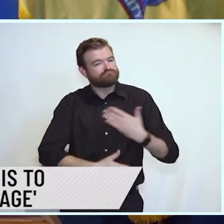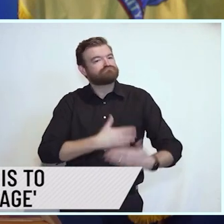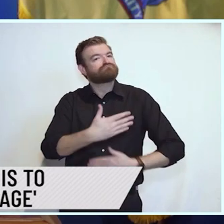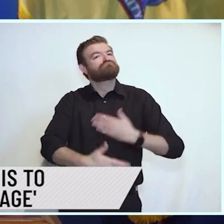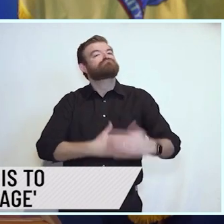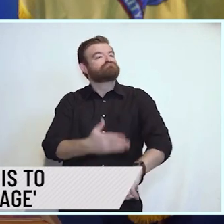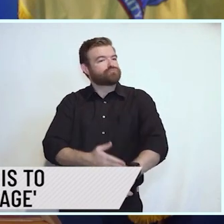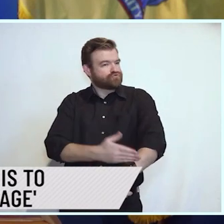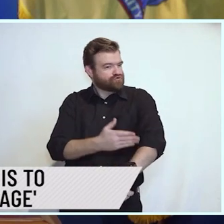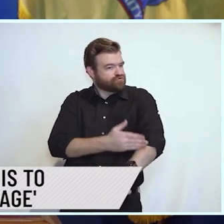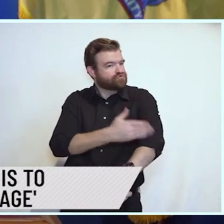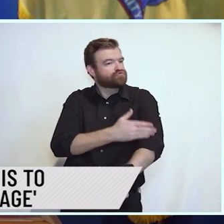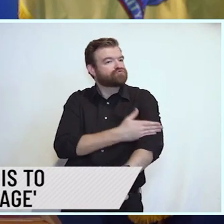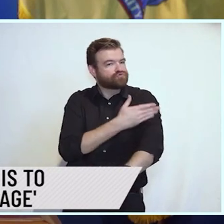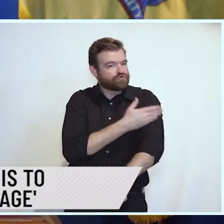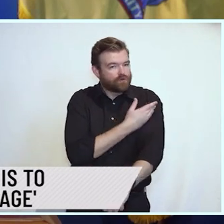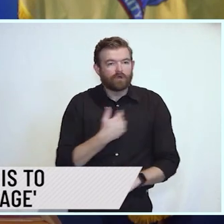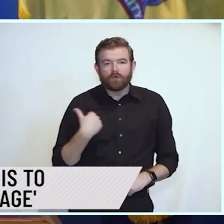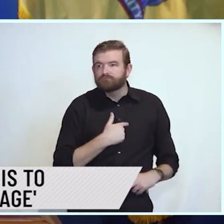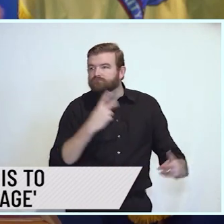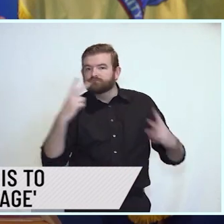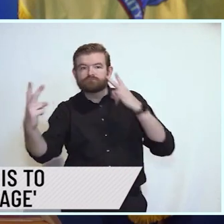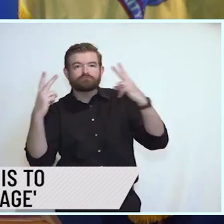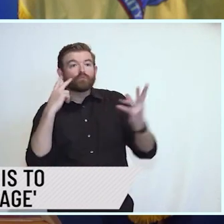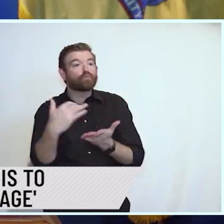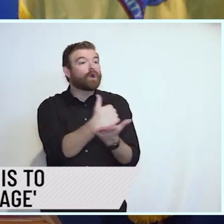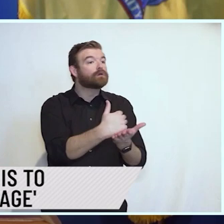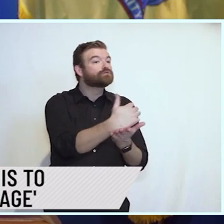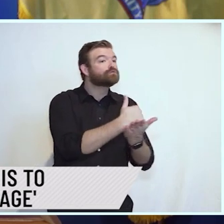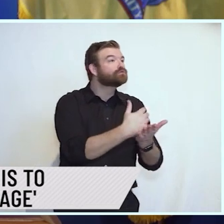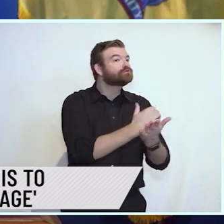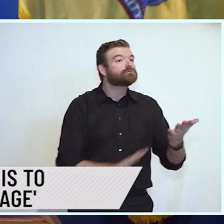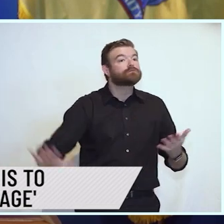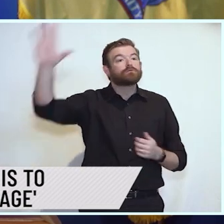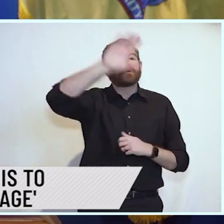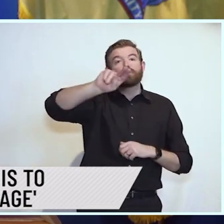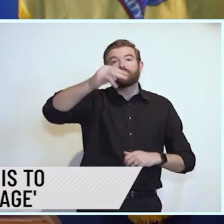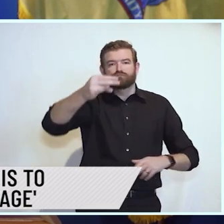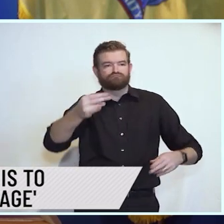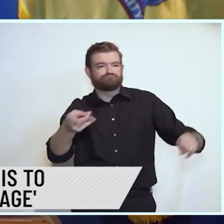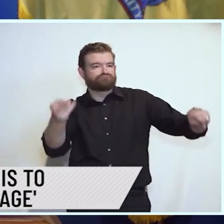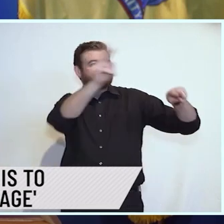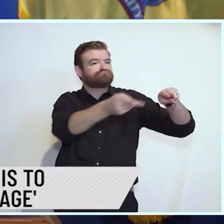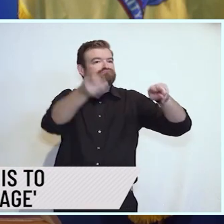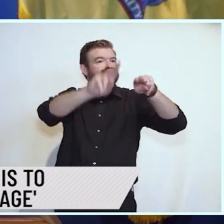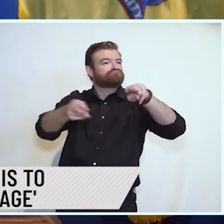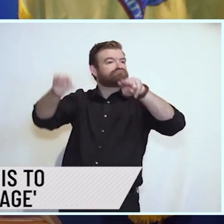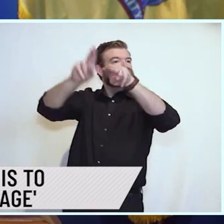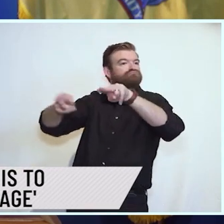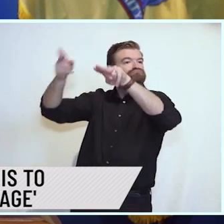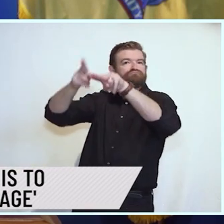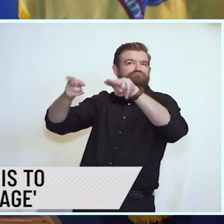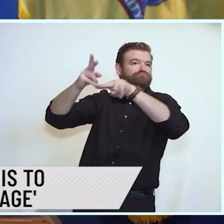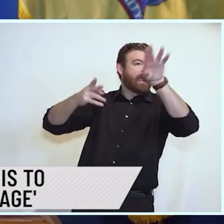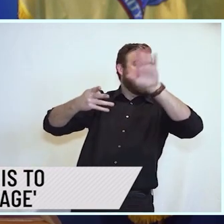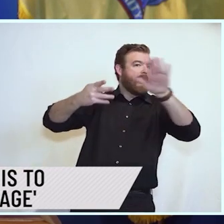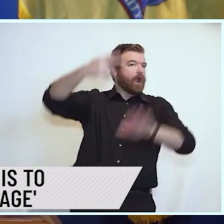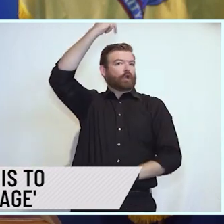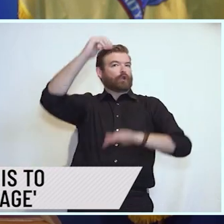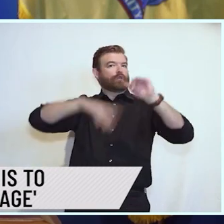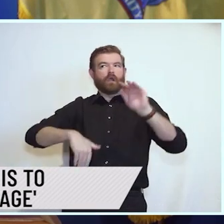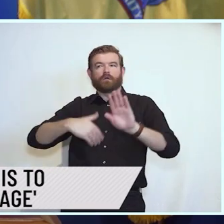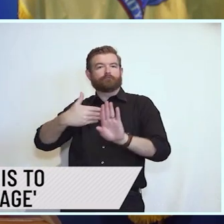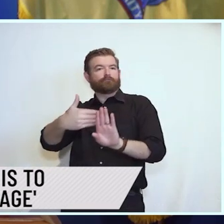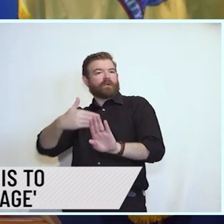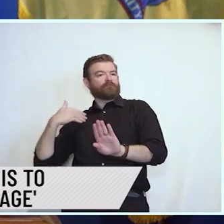Moreover, we are seeing wages increasing across the state and are now trending higher than before the pandemic. This